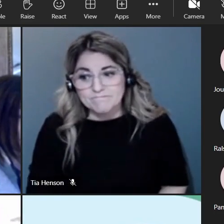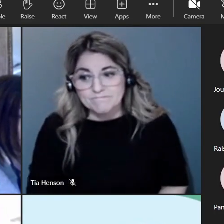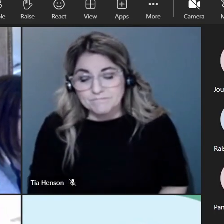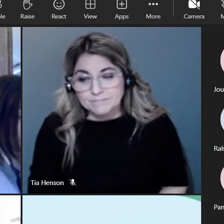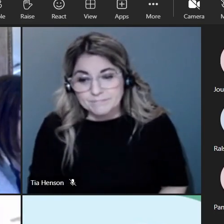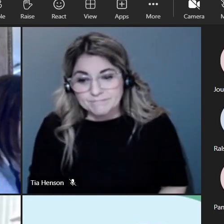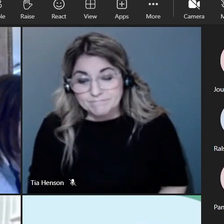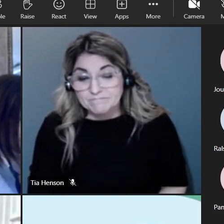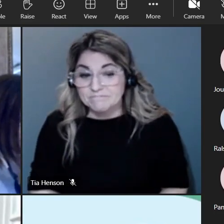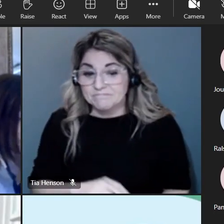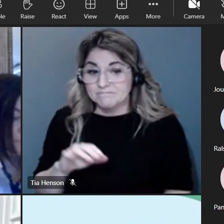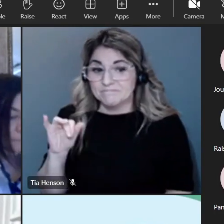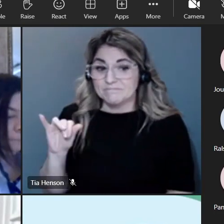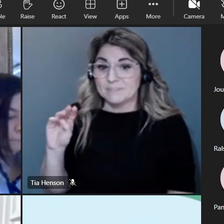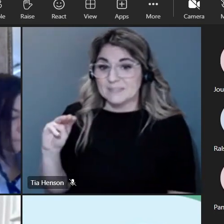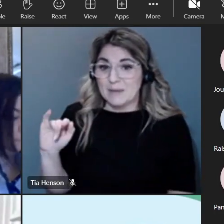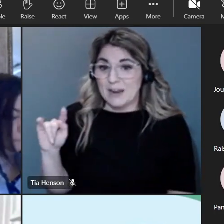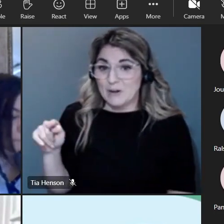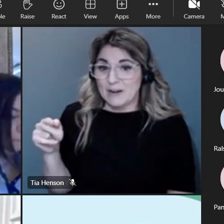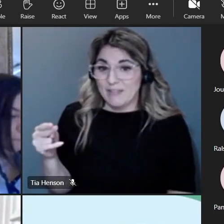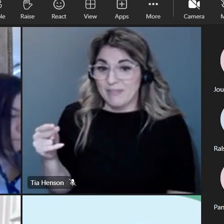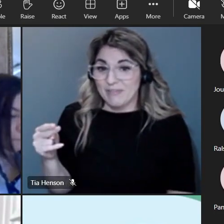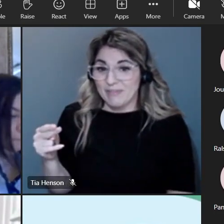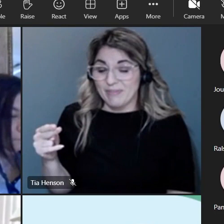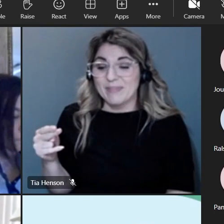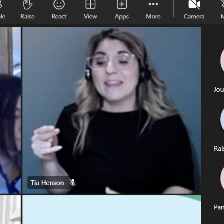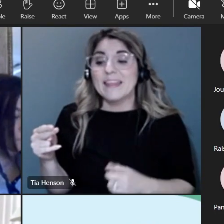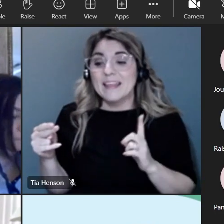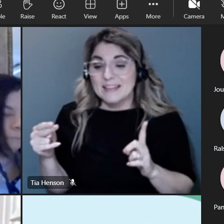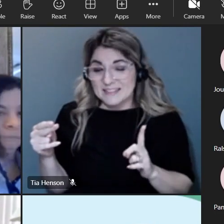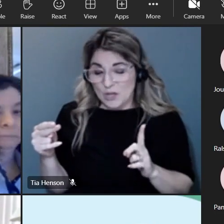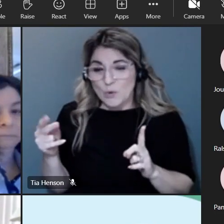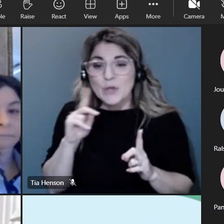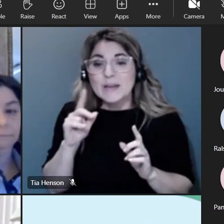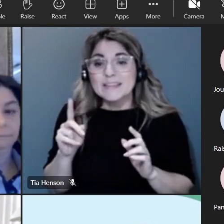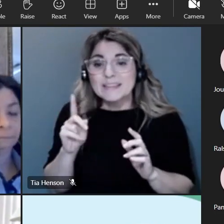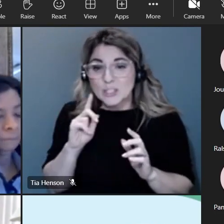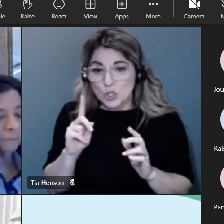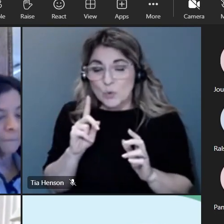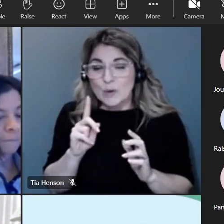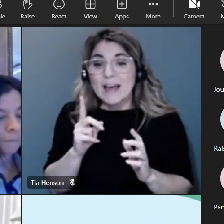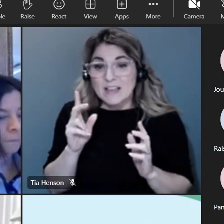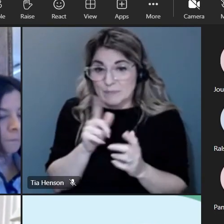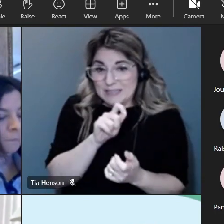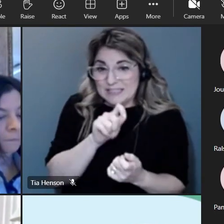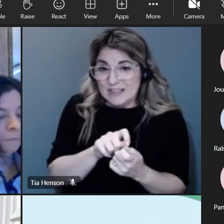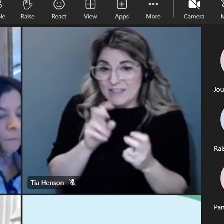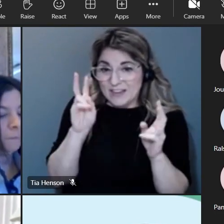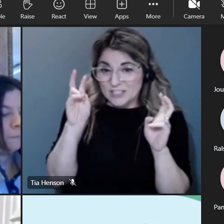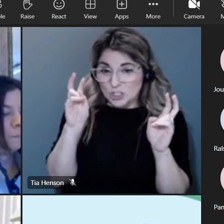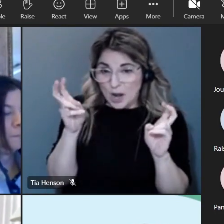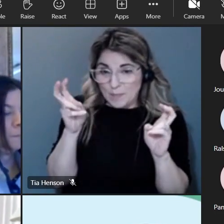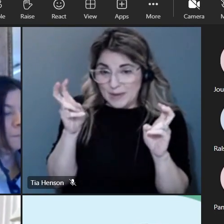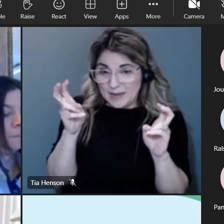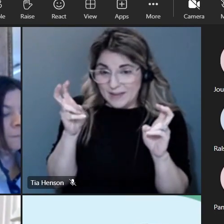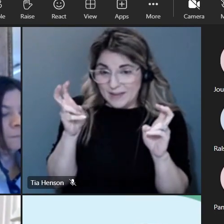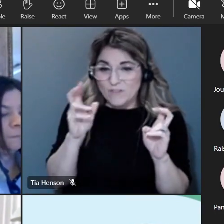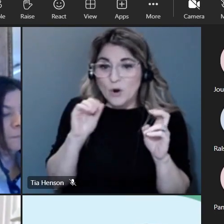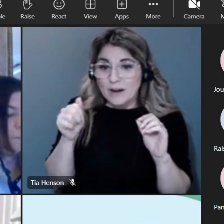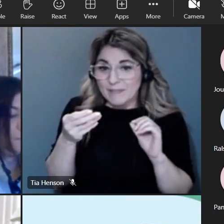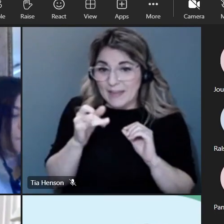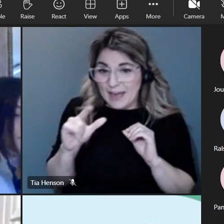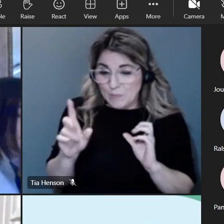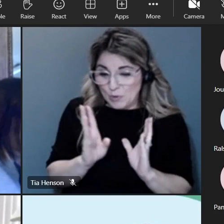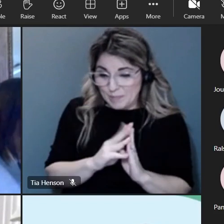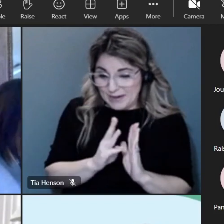so if the students are able to identify a topic during the april meeting so if we want to have some discussion and sort of honing our research questions so